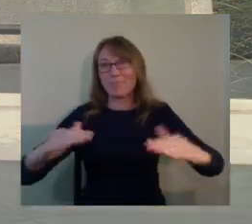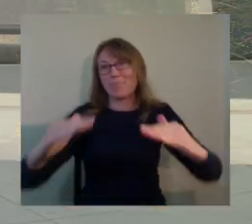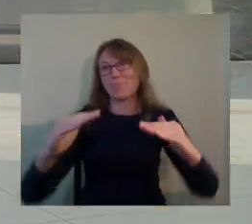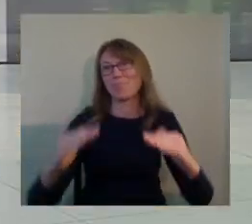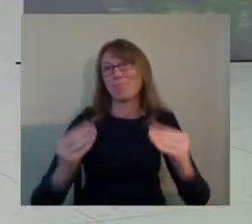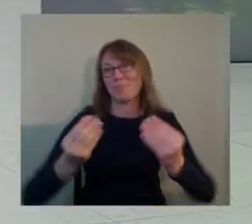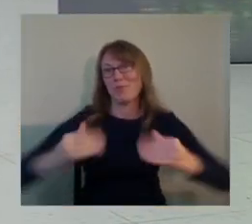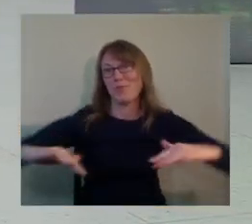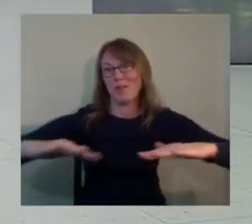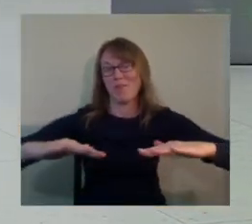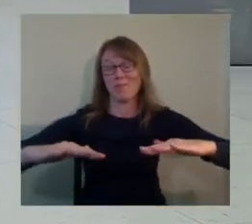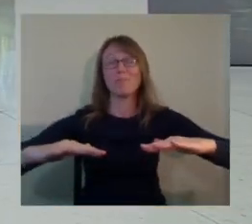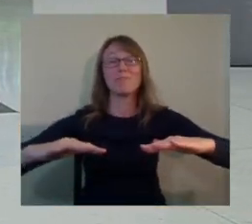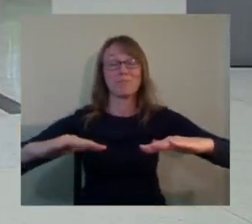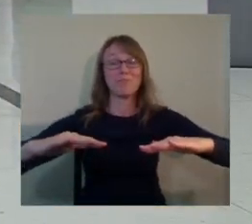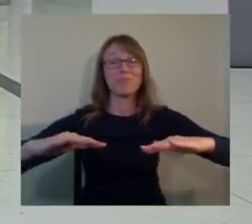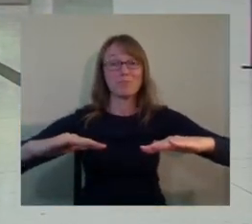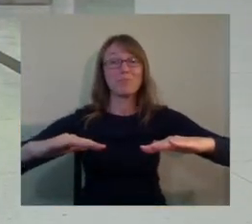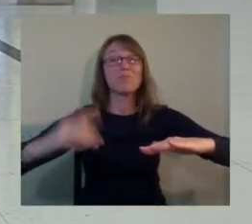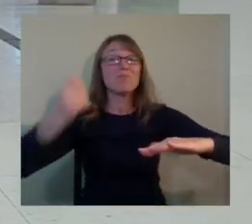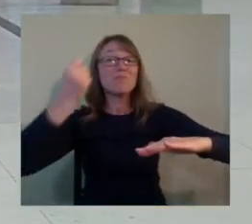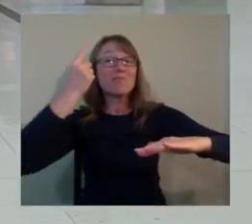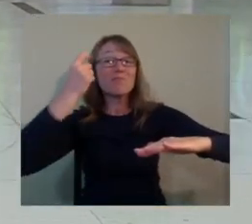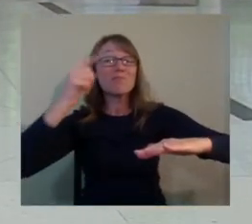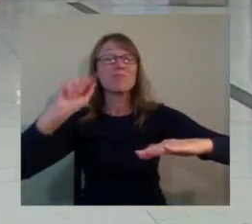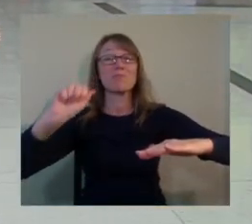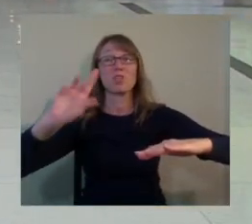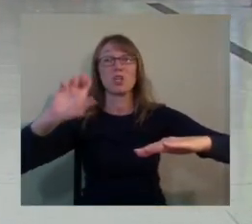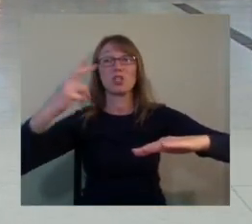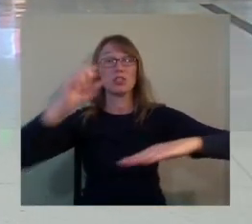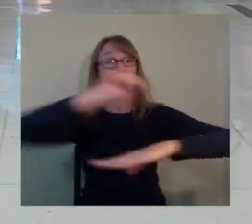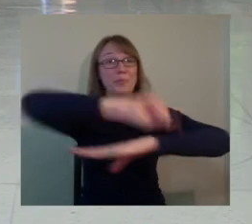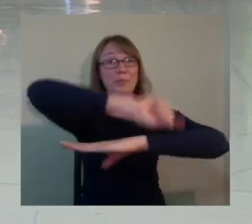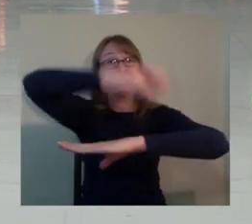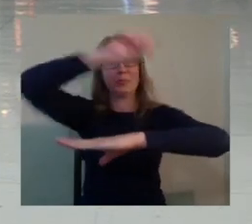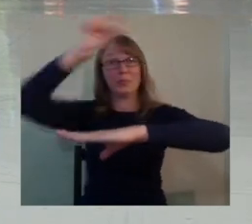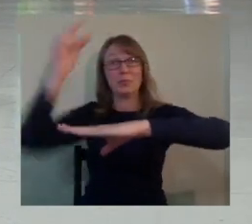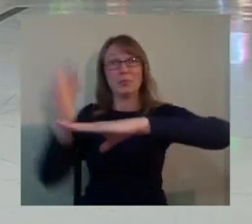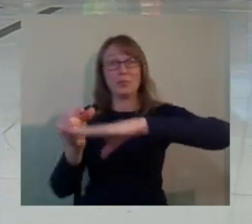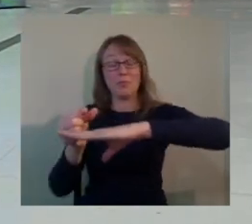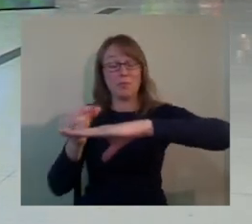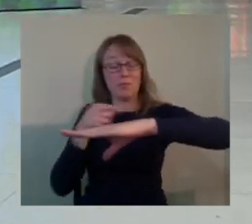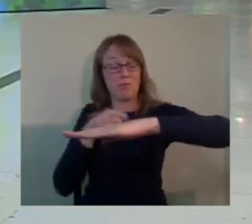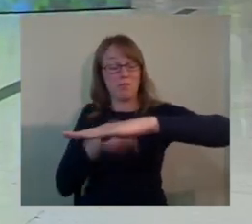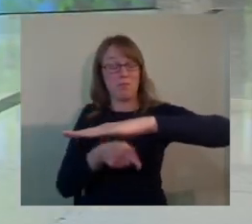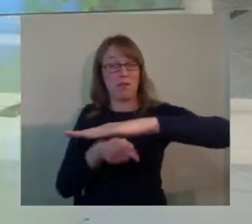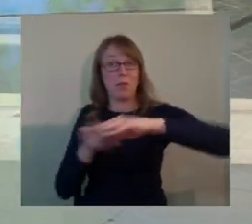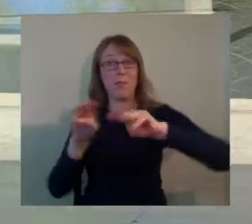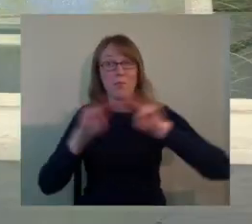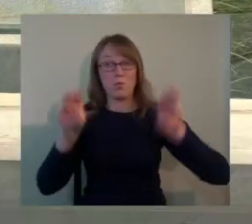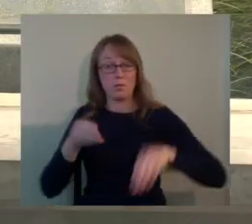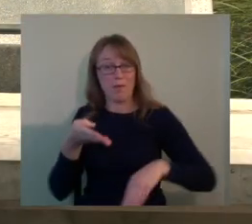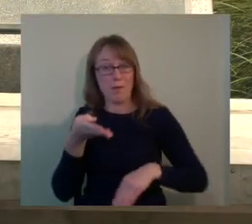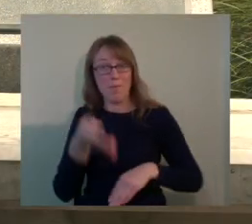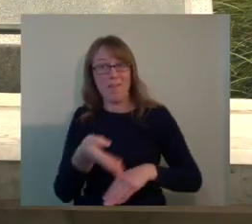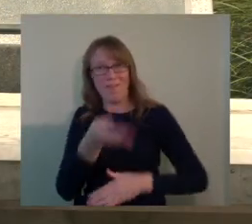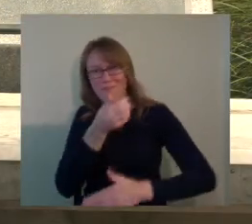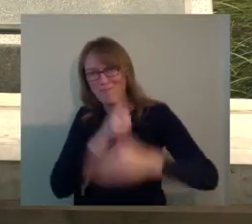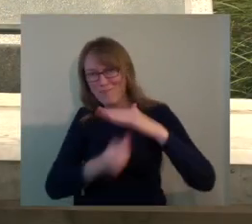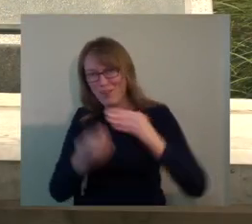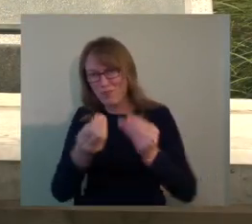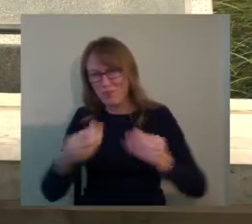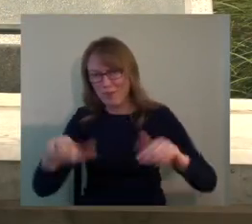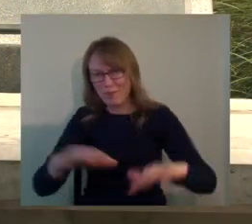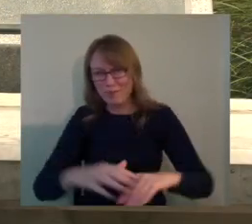is actually underground. The first time we met with the, the group met with the